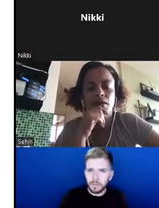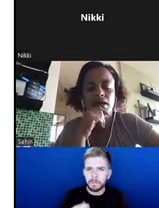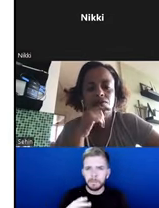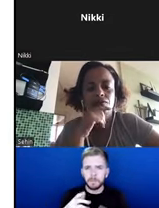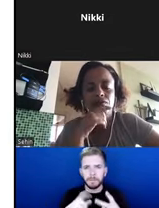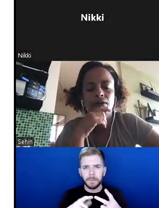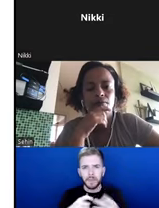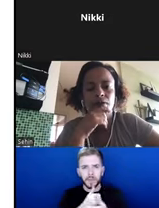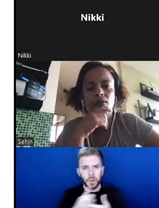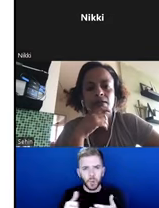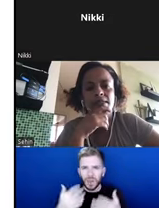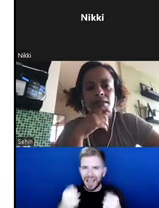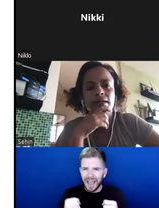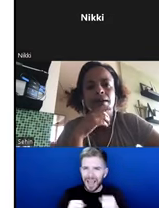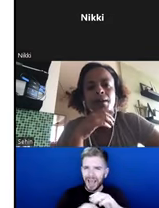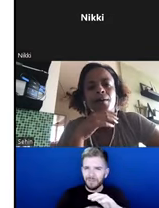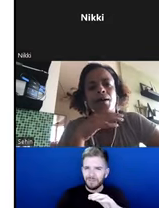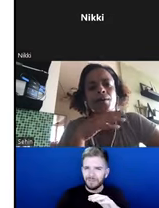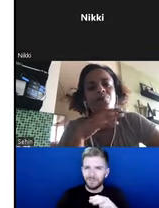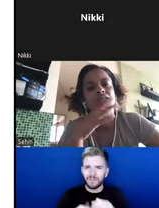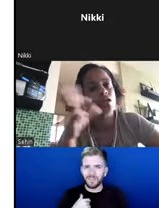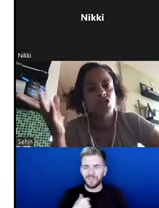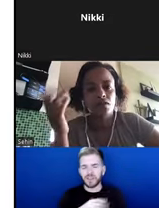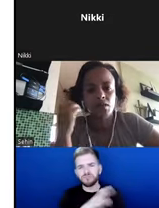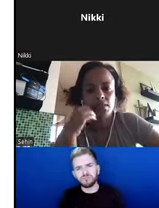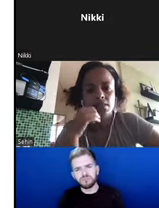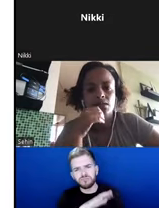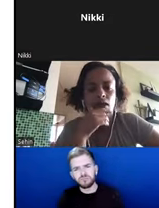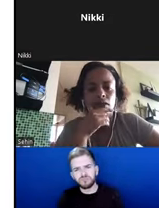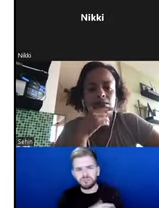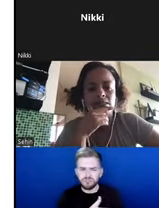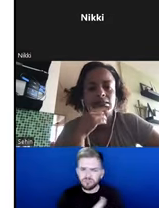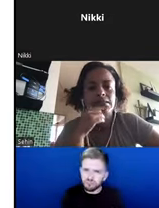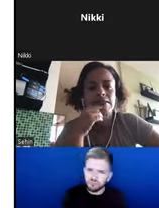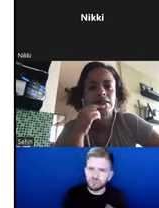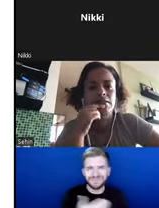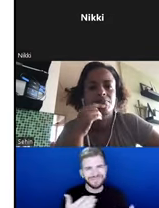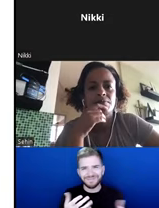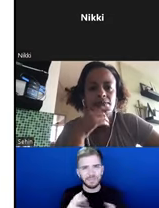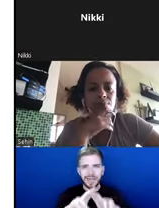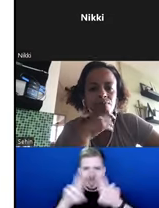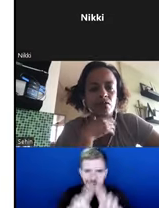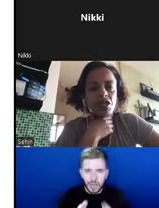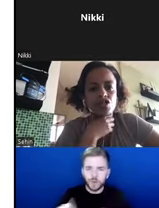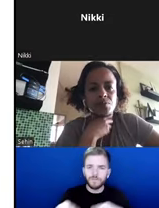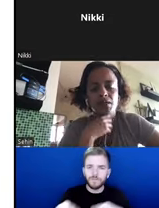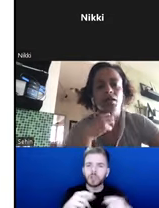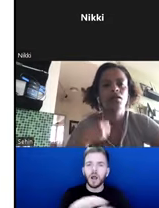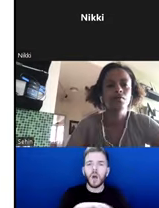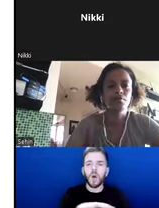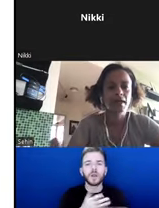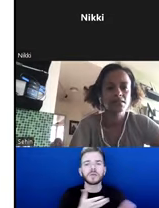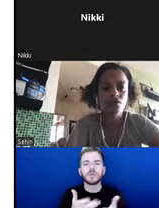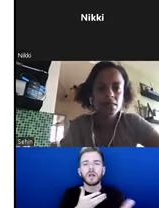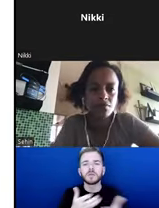kind of being condescending, international versus local consultants, sometimes relationships can be